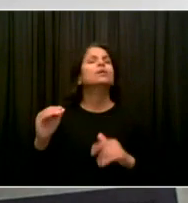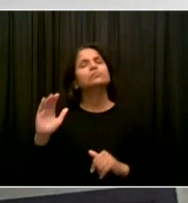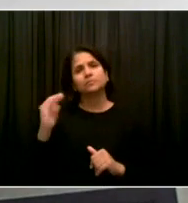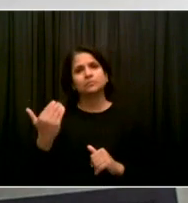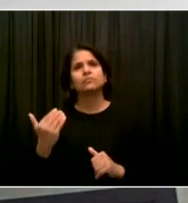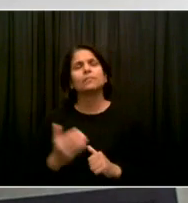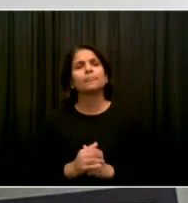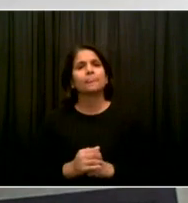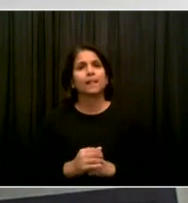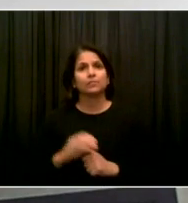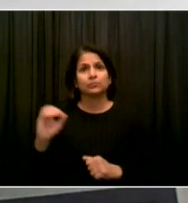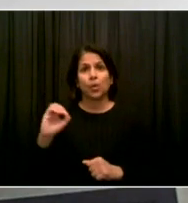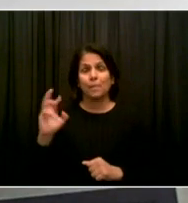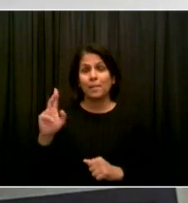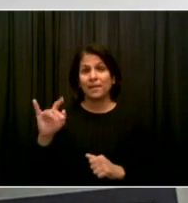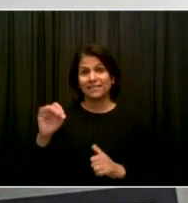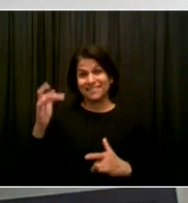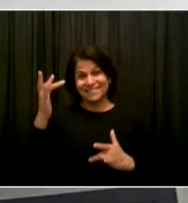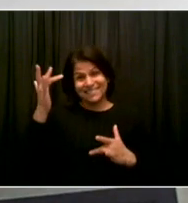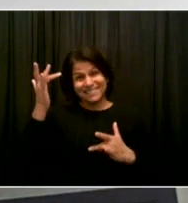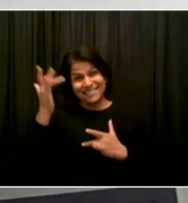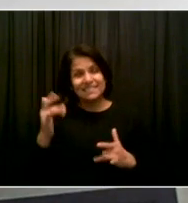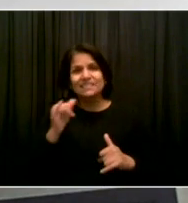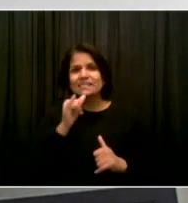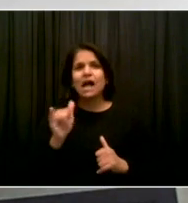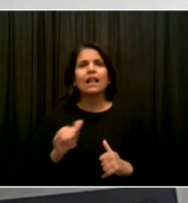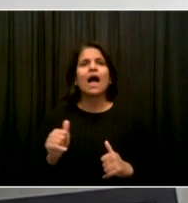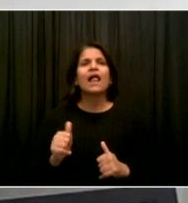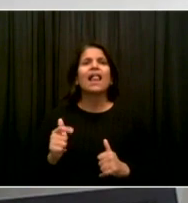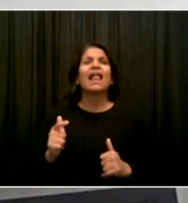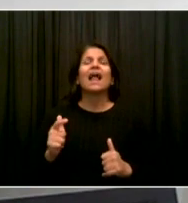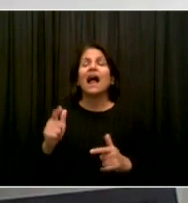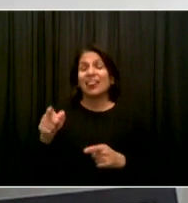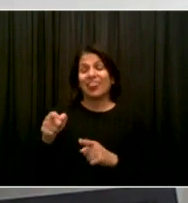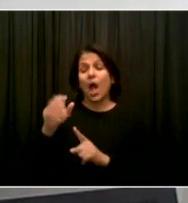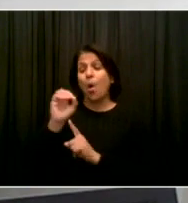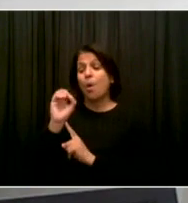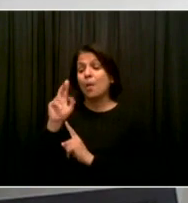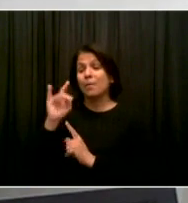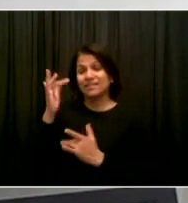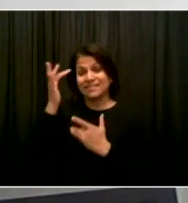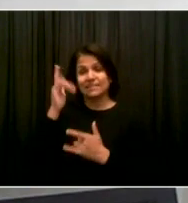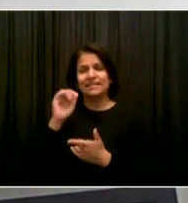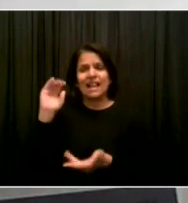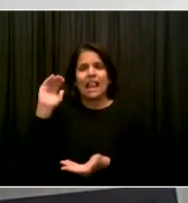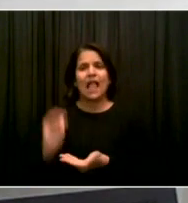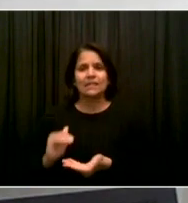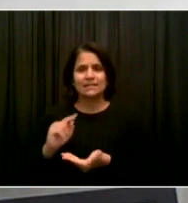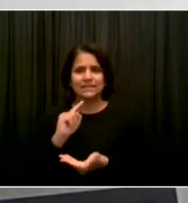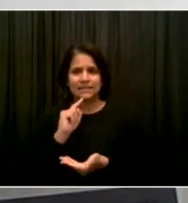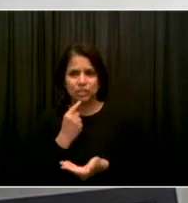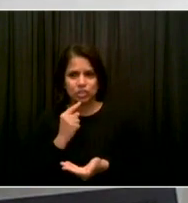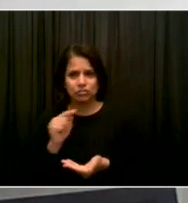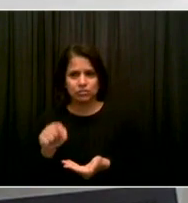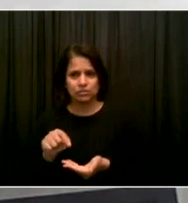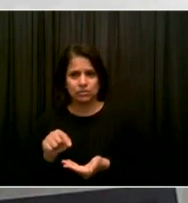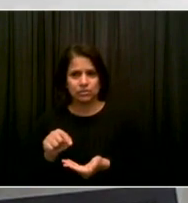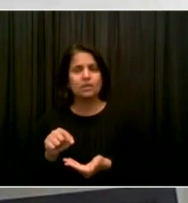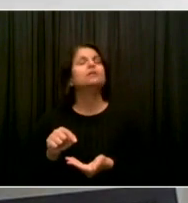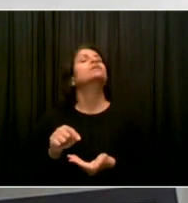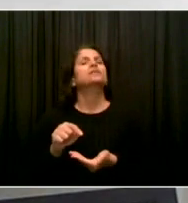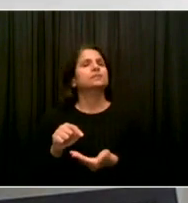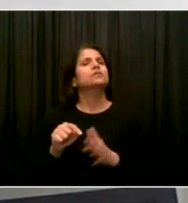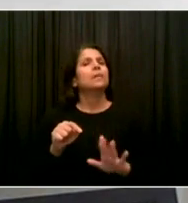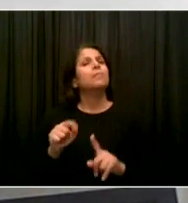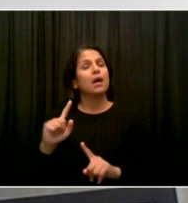as severe disease as we've seen with Delta. One of the things that's positive is in general, it